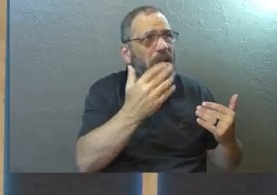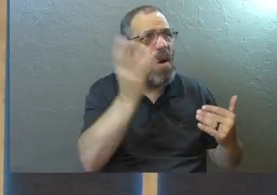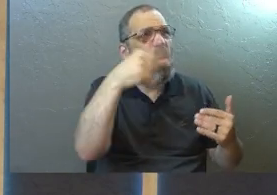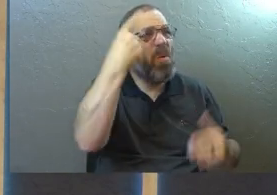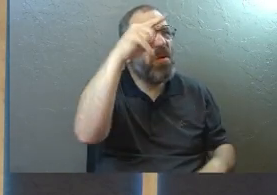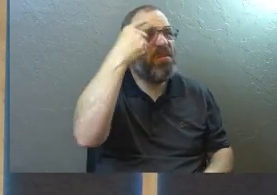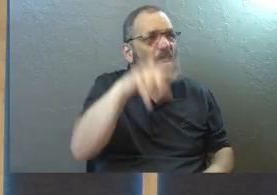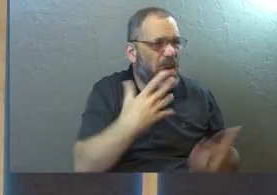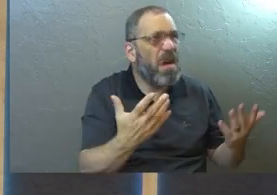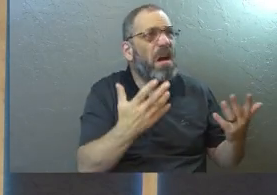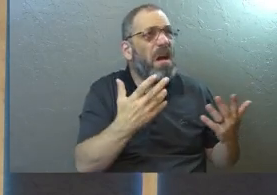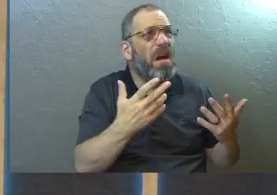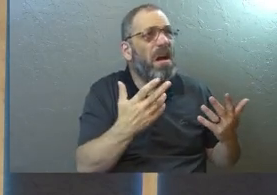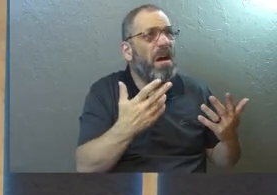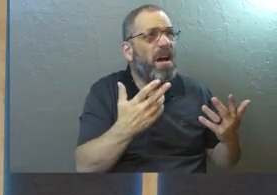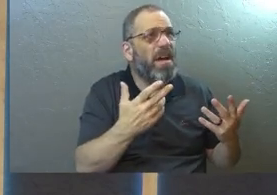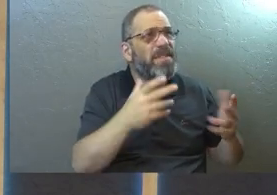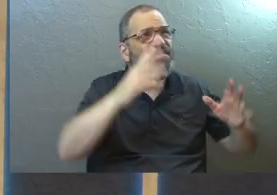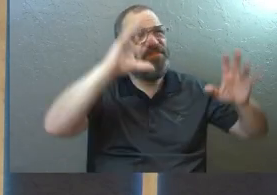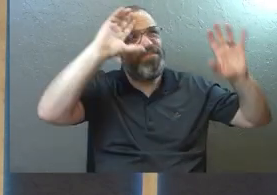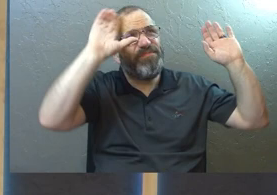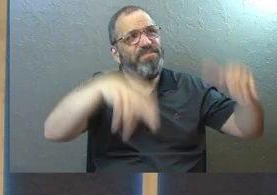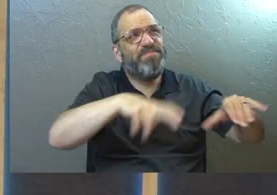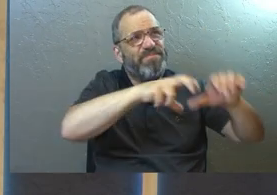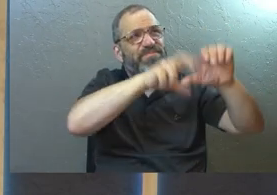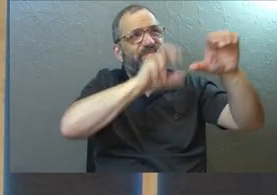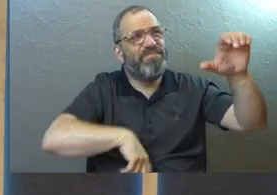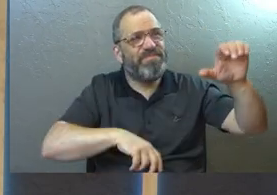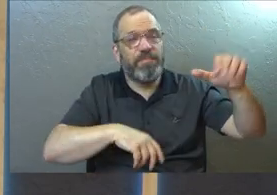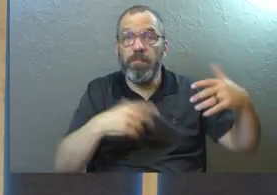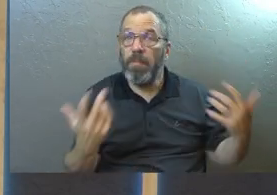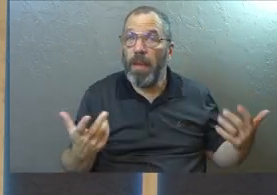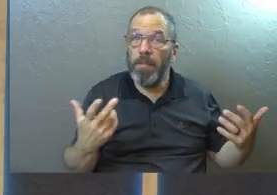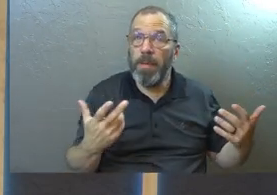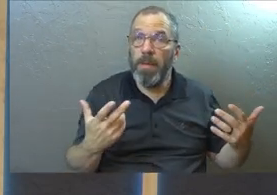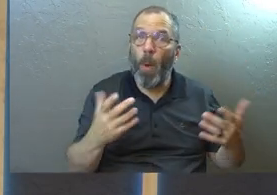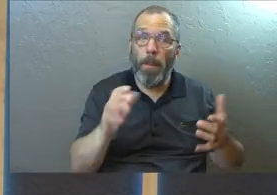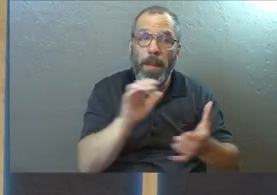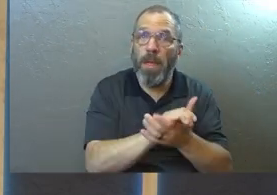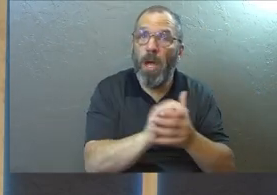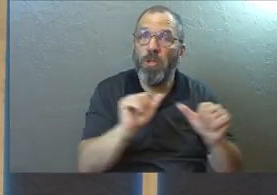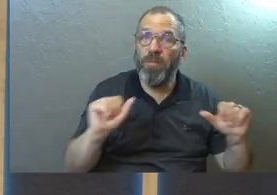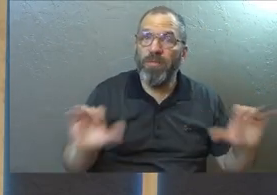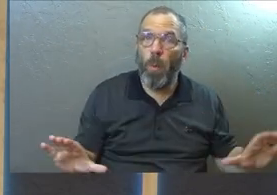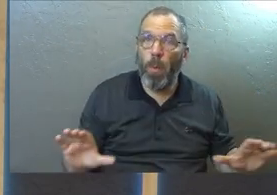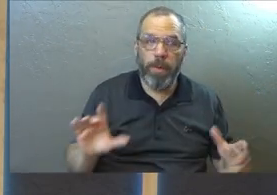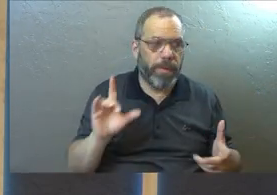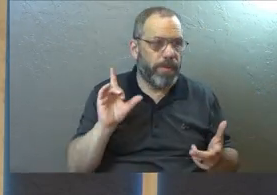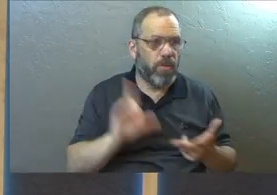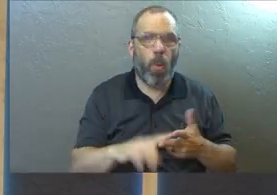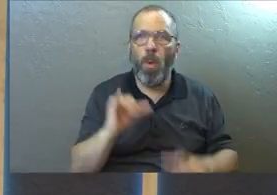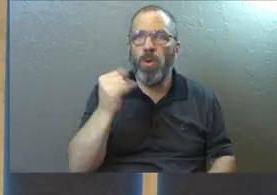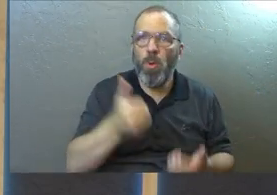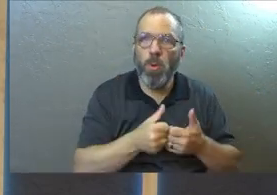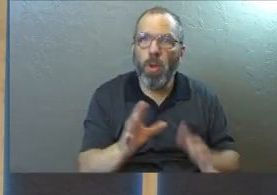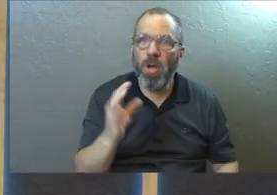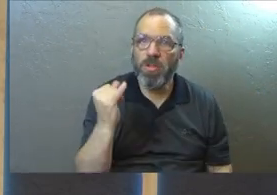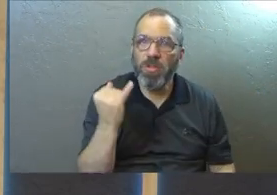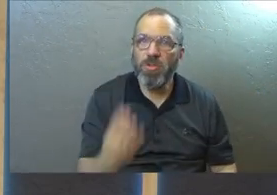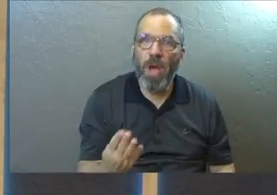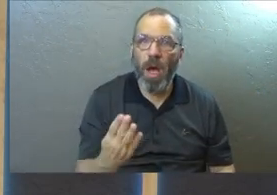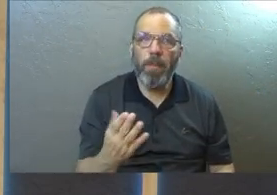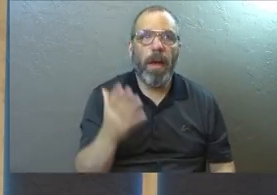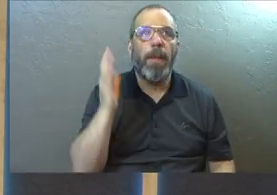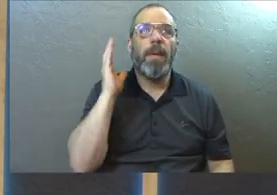answered. And so I walked away. And it could have been something like a divorce for you or a job loss for you. But